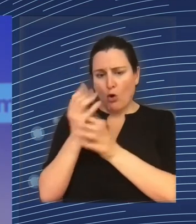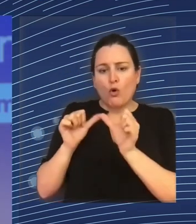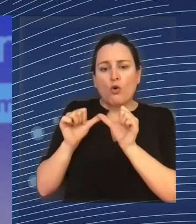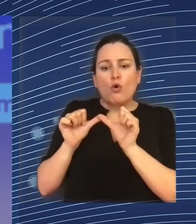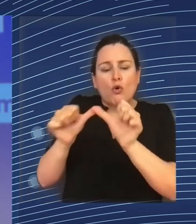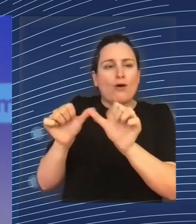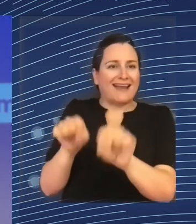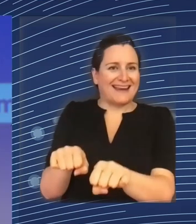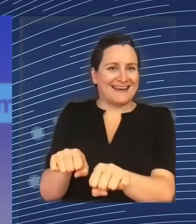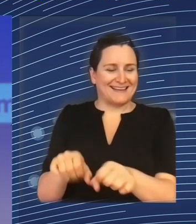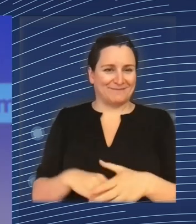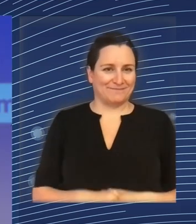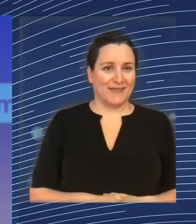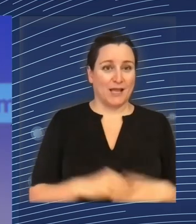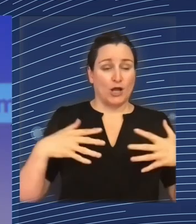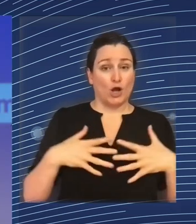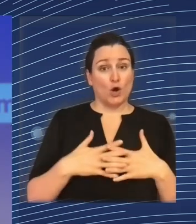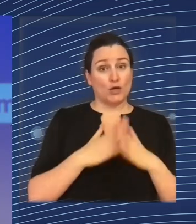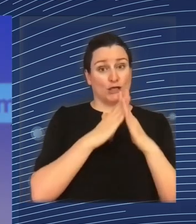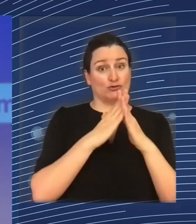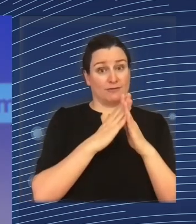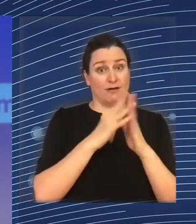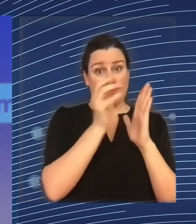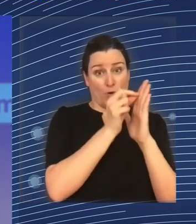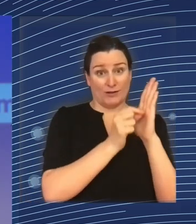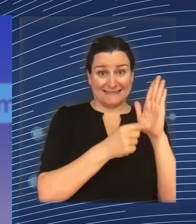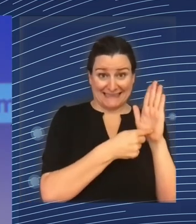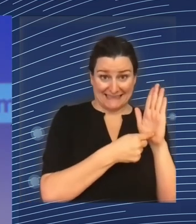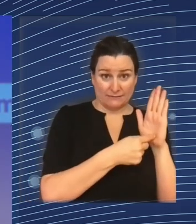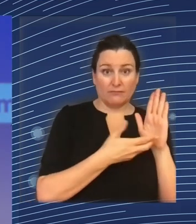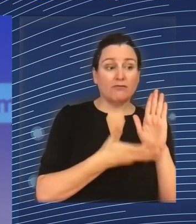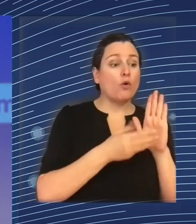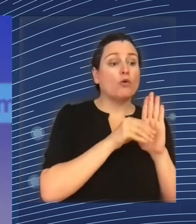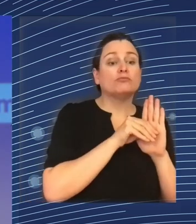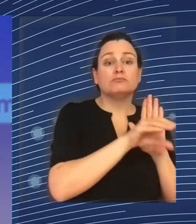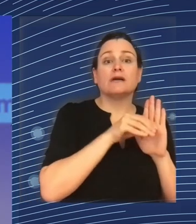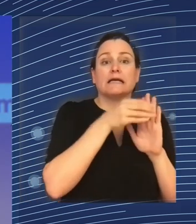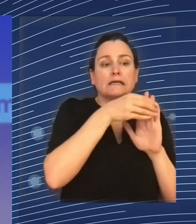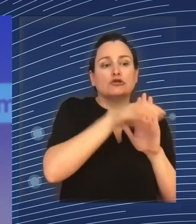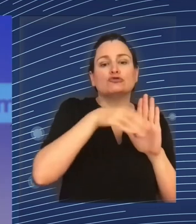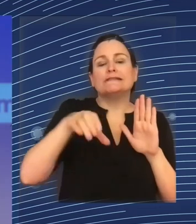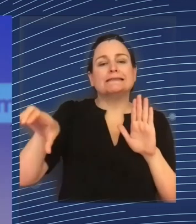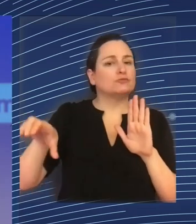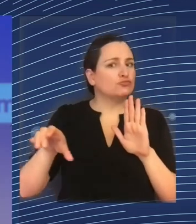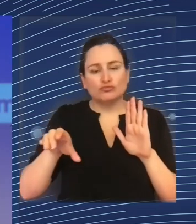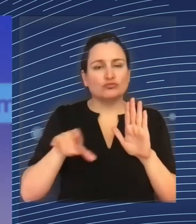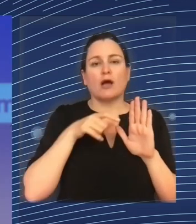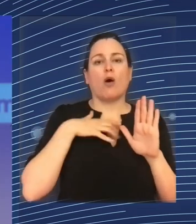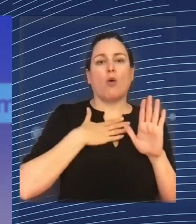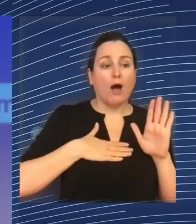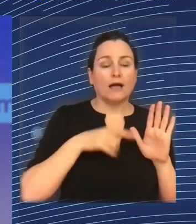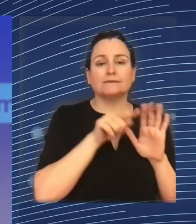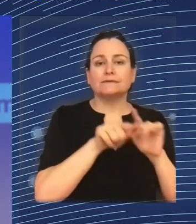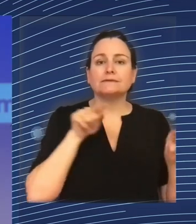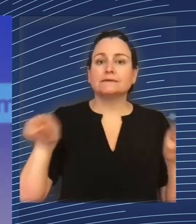is not a policy for redistribution. It's a development policy. Right. It's a policy to tap on the potential that has been untapped.